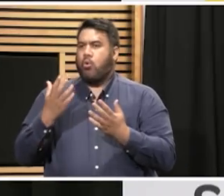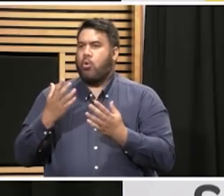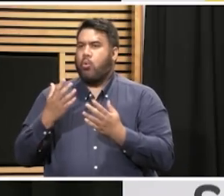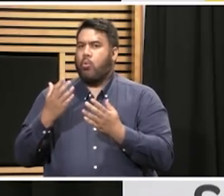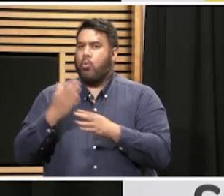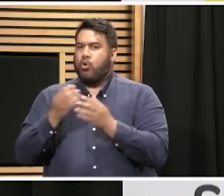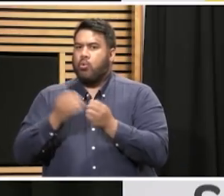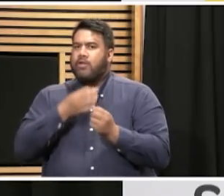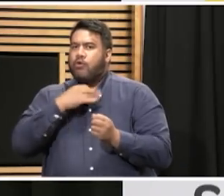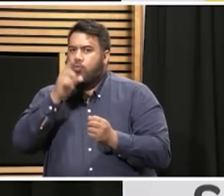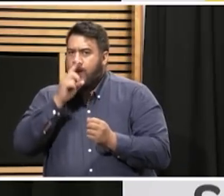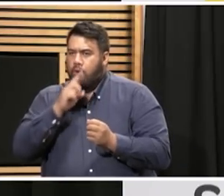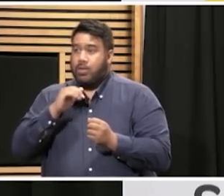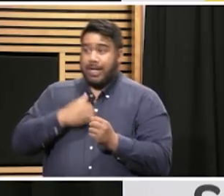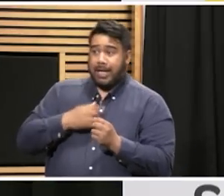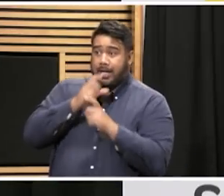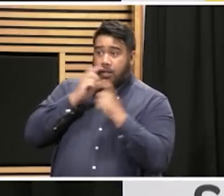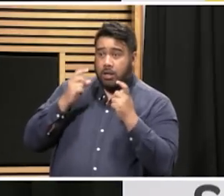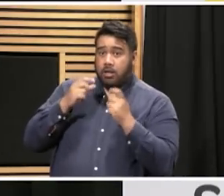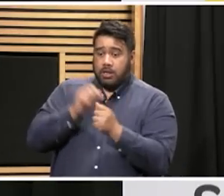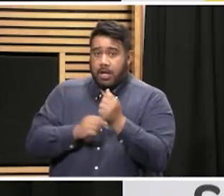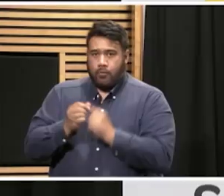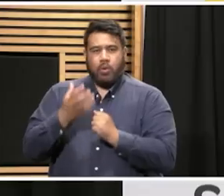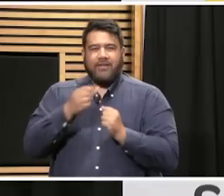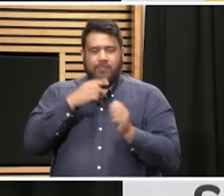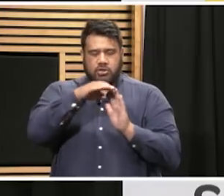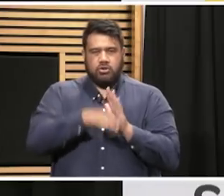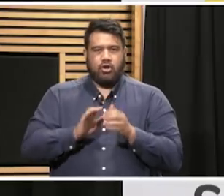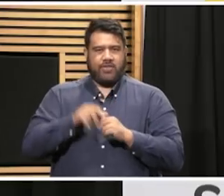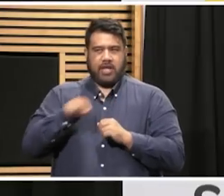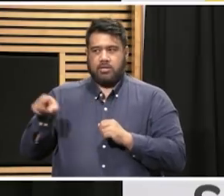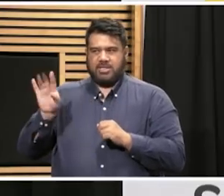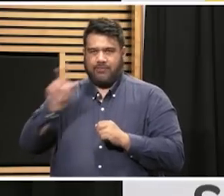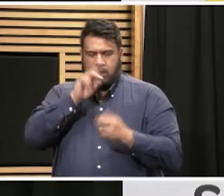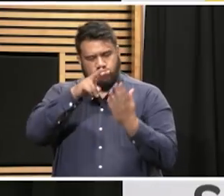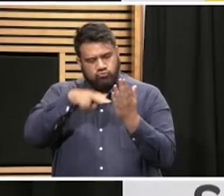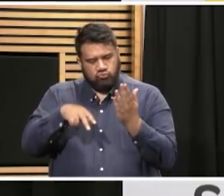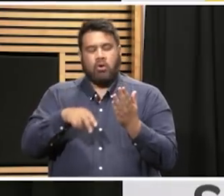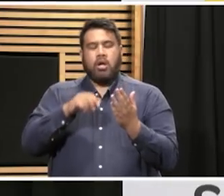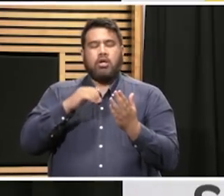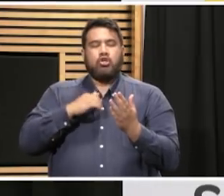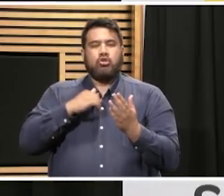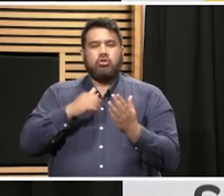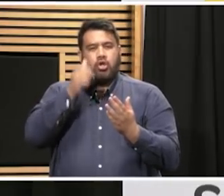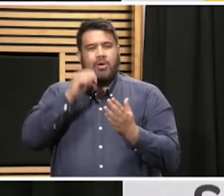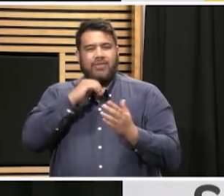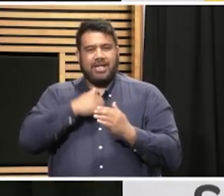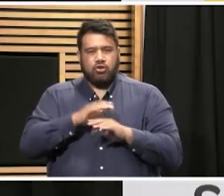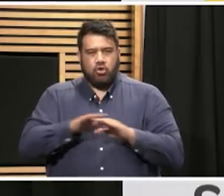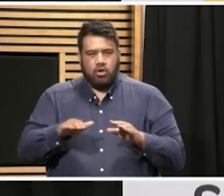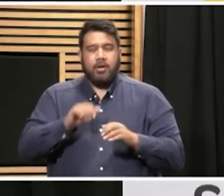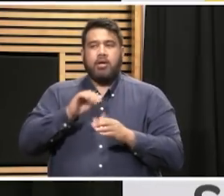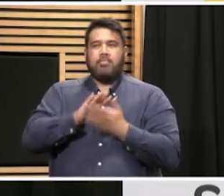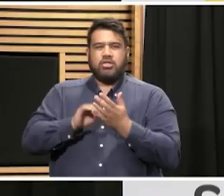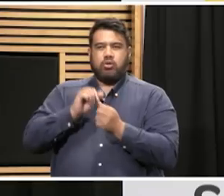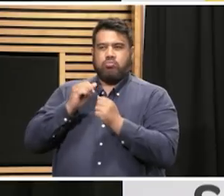equipment. I'm also aware that as you've said some people feel that wearing a mask is going to help protect them and will also protect the people